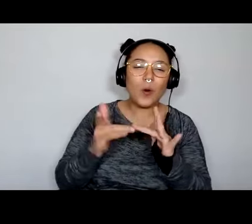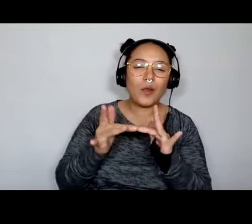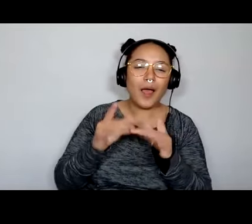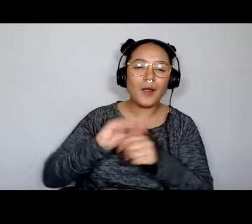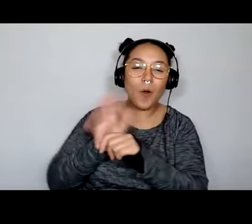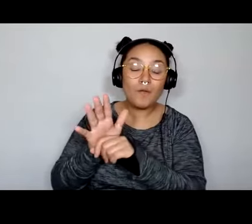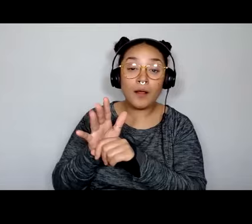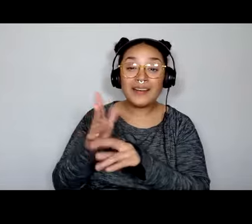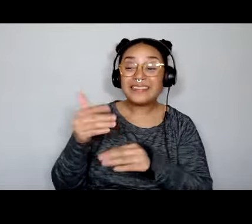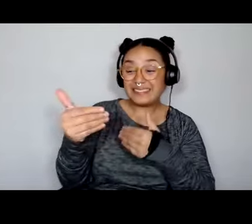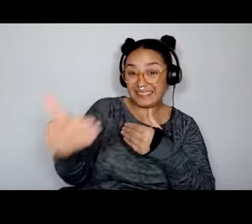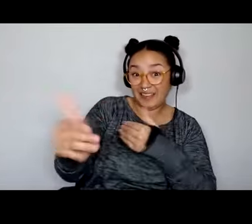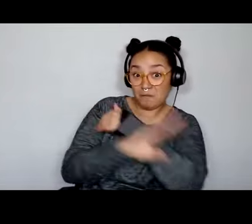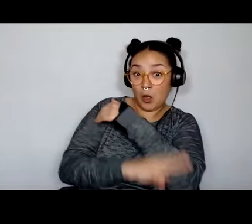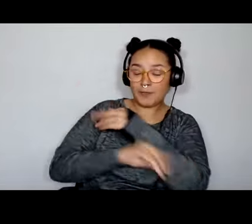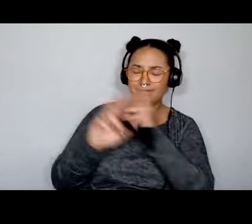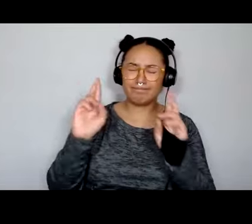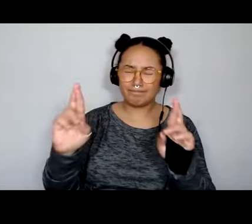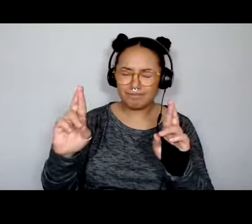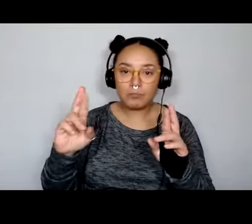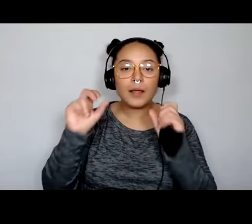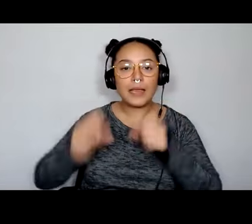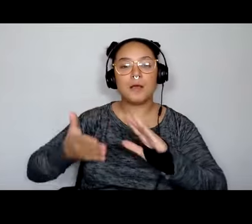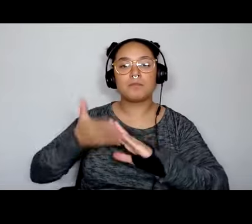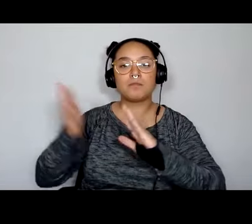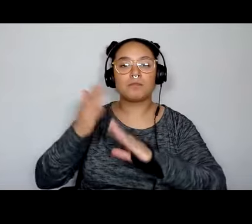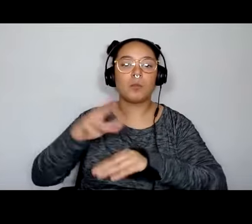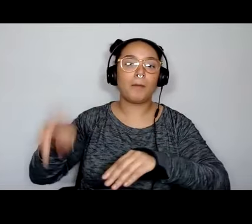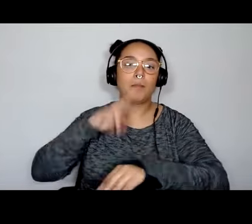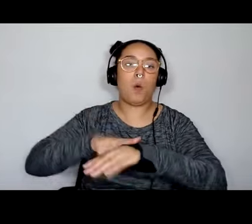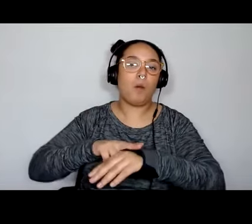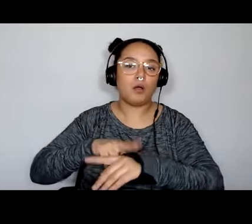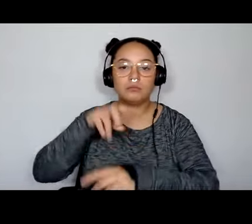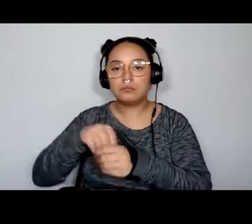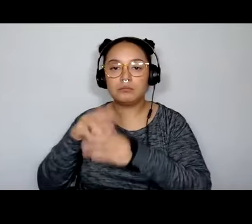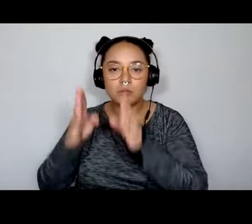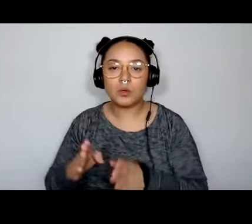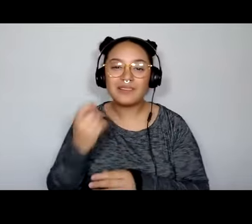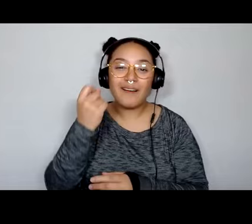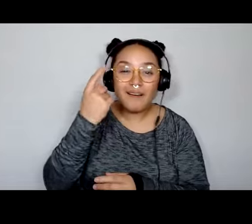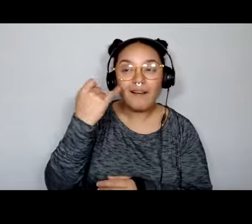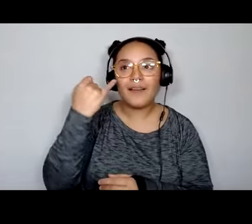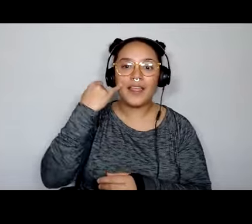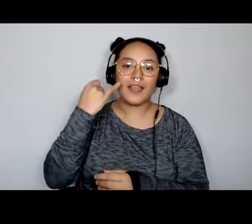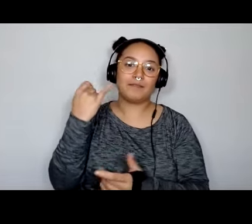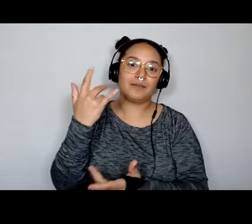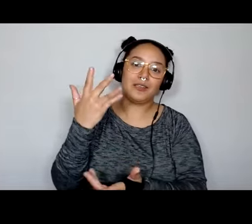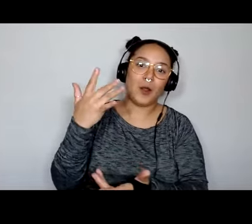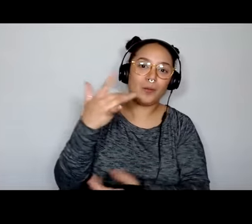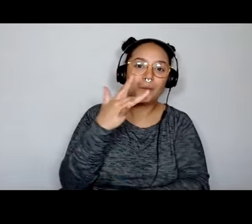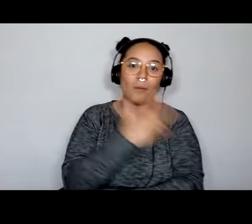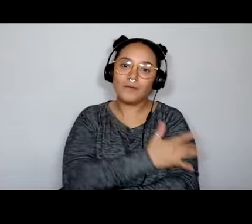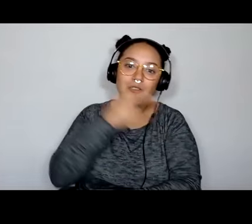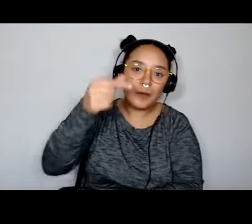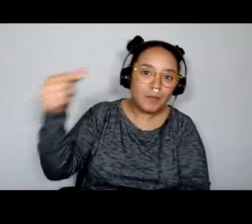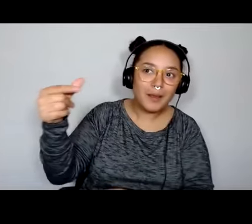my hope is we'll be able to run this course as we normally do. But if the institution or the province says you can't do in person, of course, that's